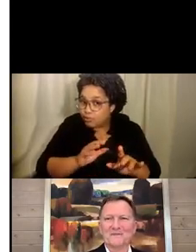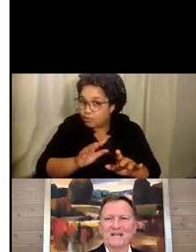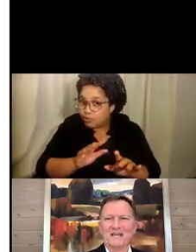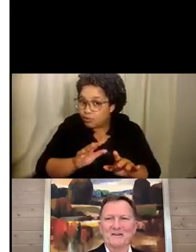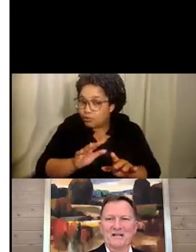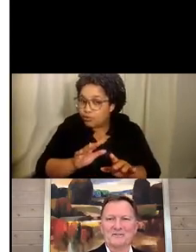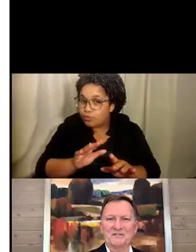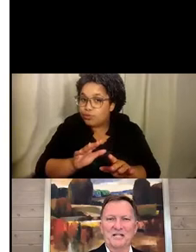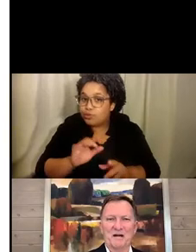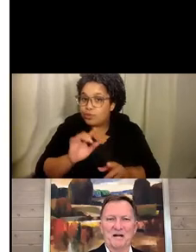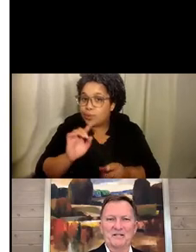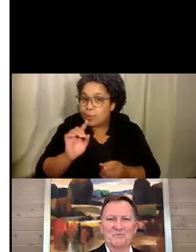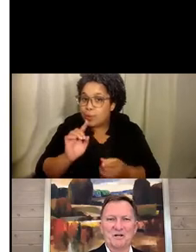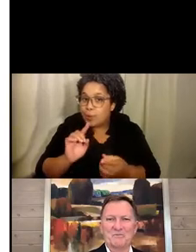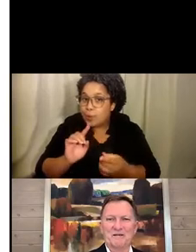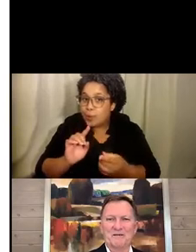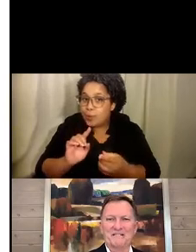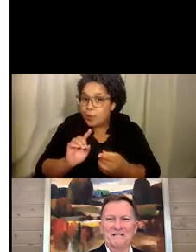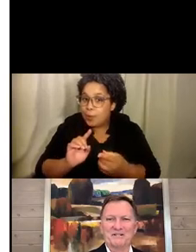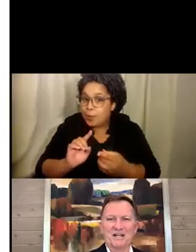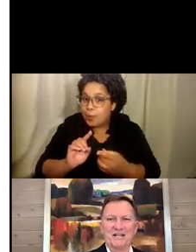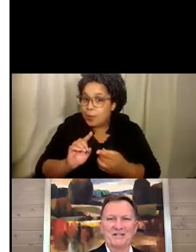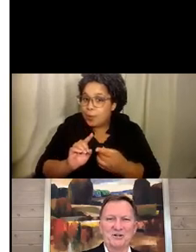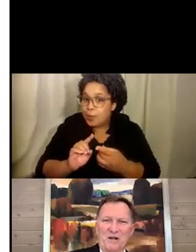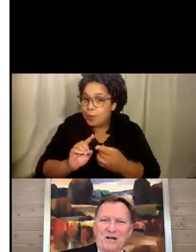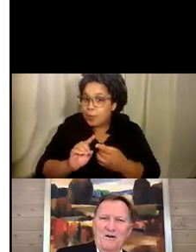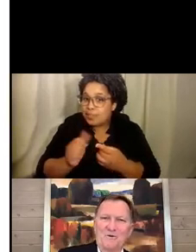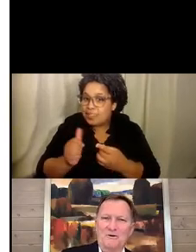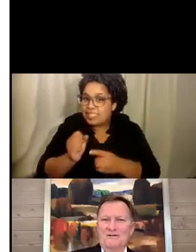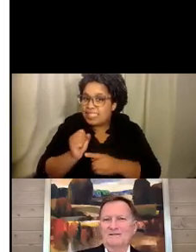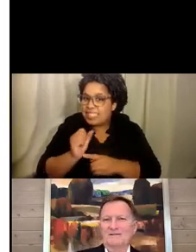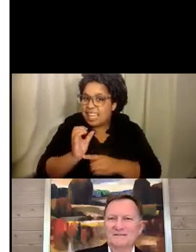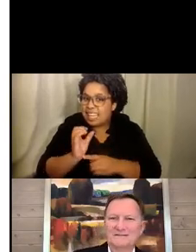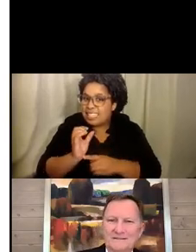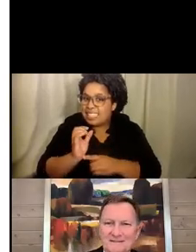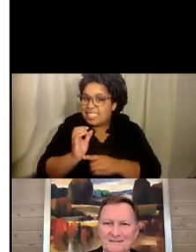The countdown, T-minus, probably about 10 seconds. Here we go.